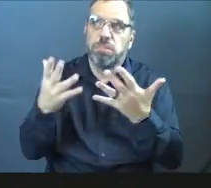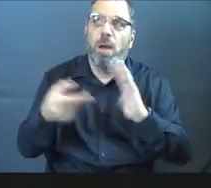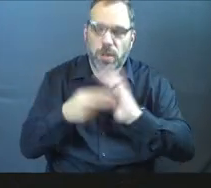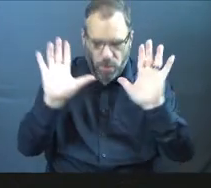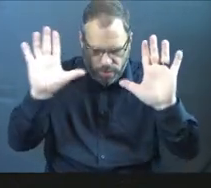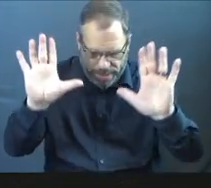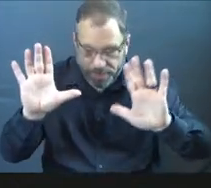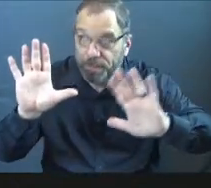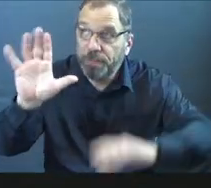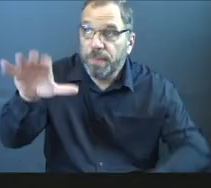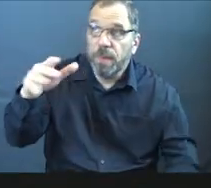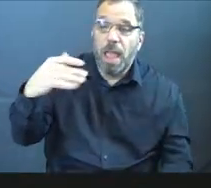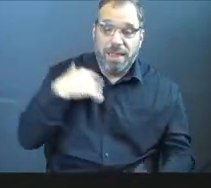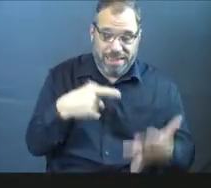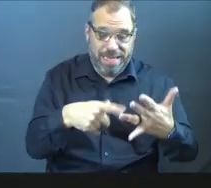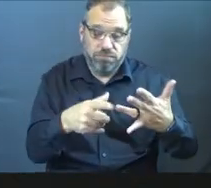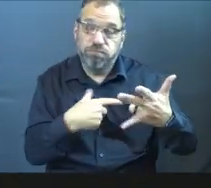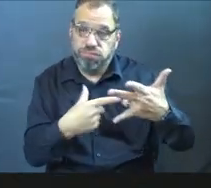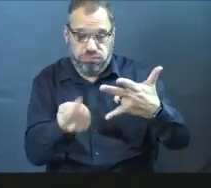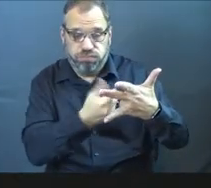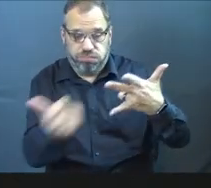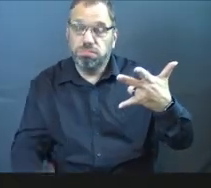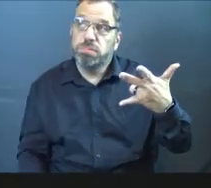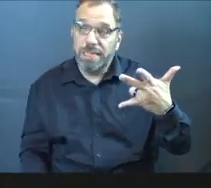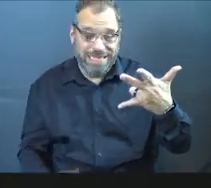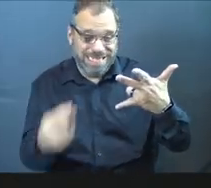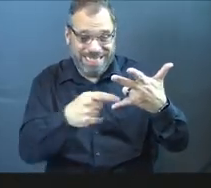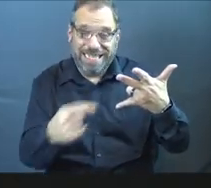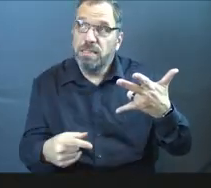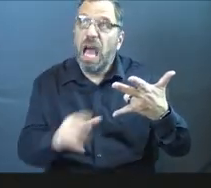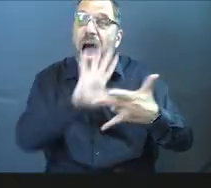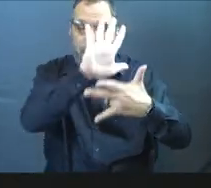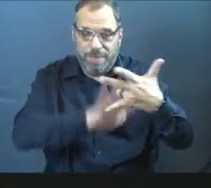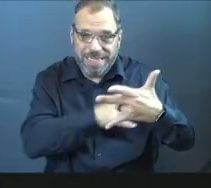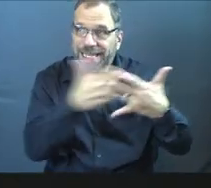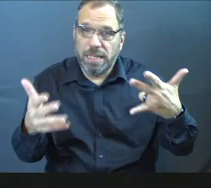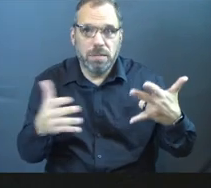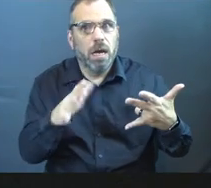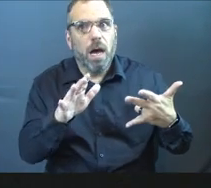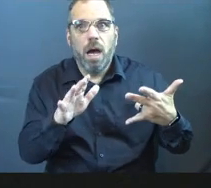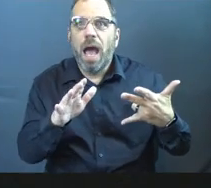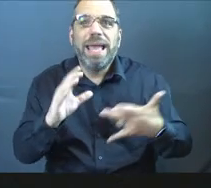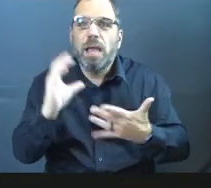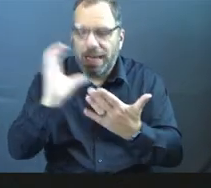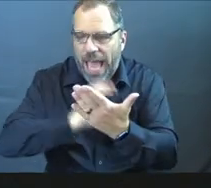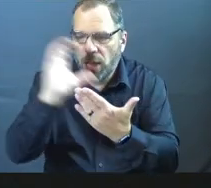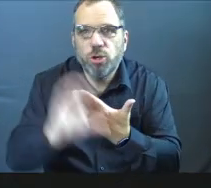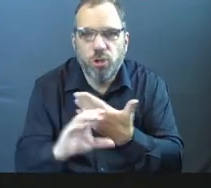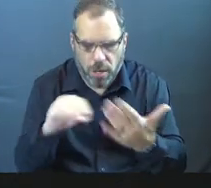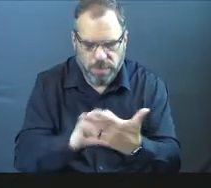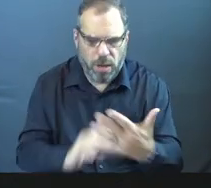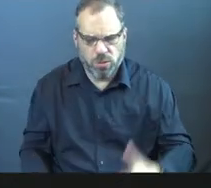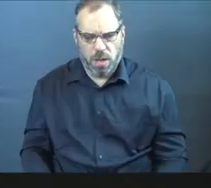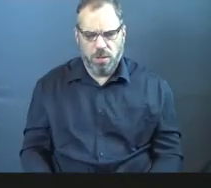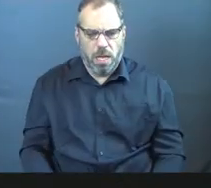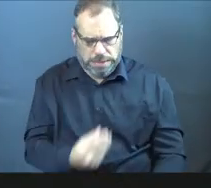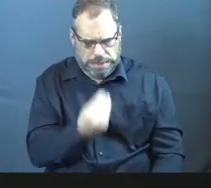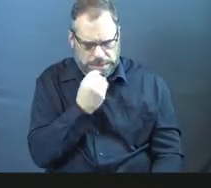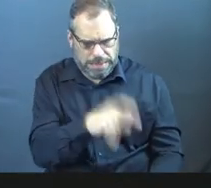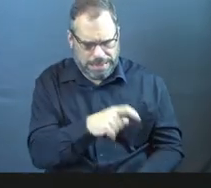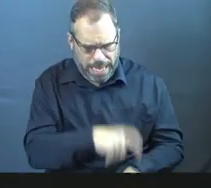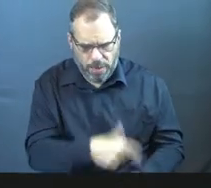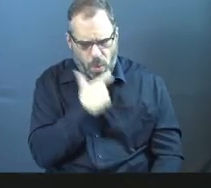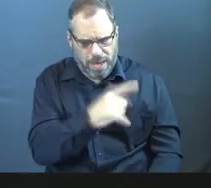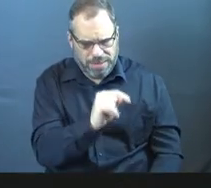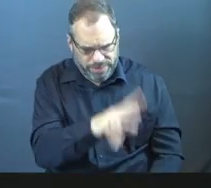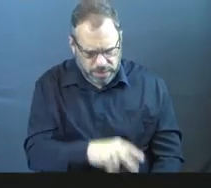and saying, hey, God, I'm going to eliminate this thing. And in those times, I'm going to schedule it. Like, I'm not even kidding. Open your calendars and go, okay, I'm supposed to eat at that time.